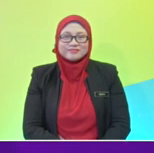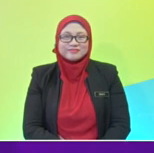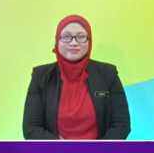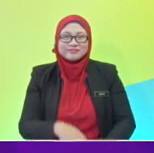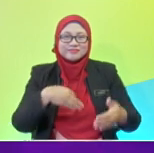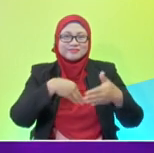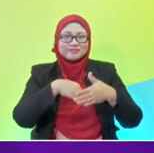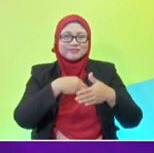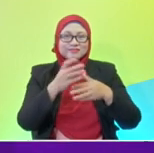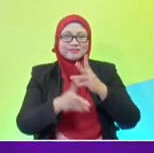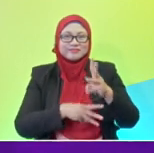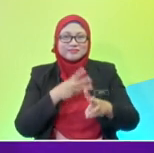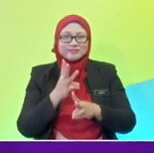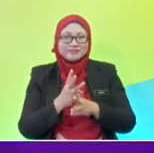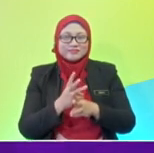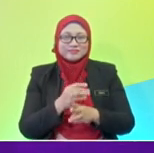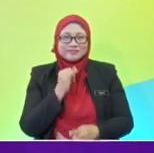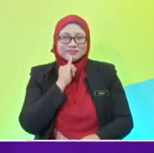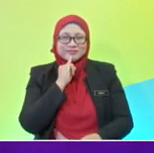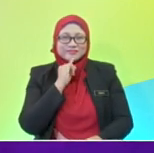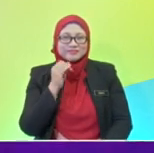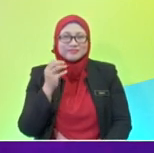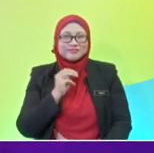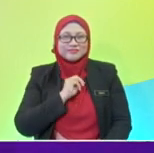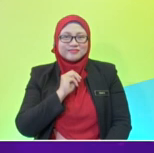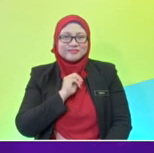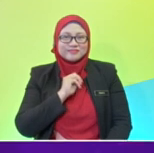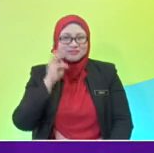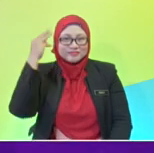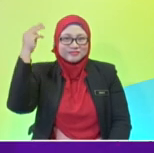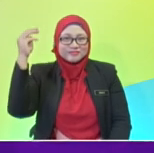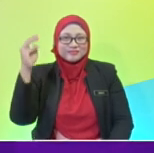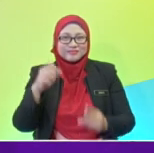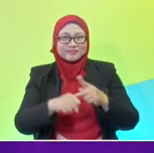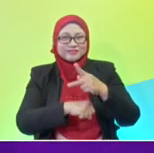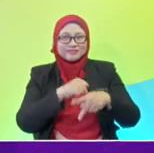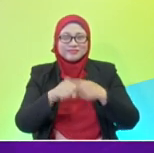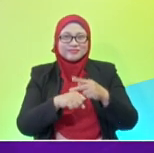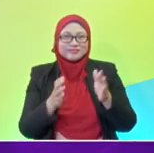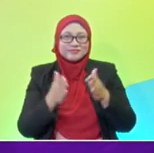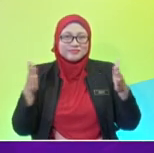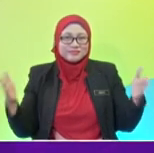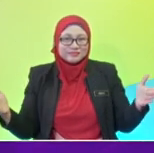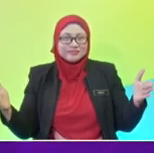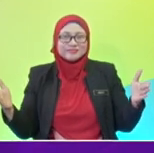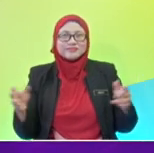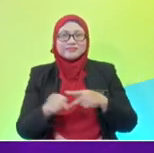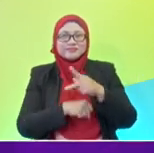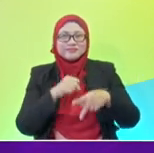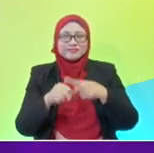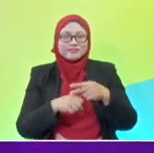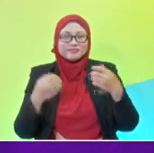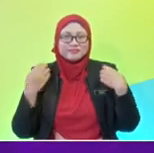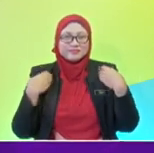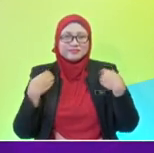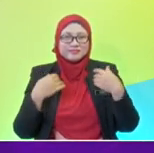Soccer World is My Dream Planet. It is the biggest planet. It has the best football player